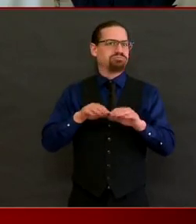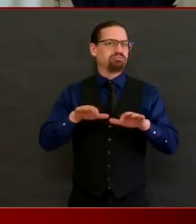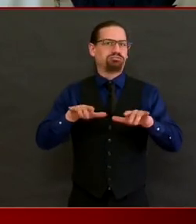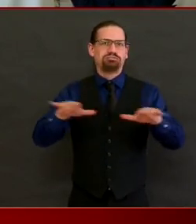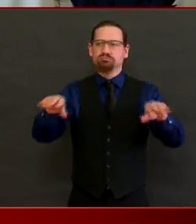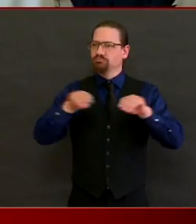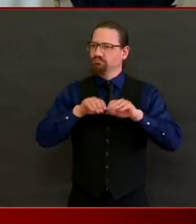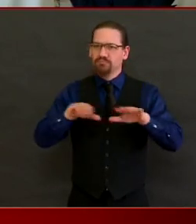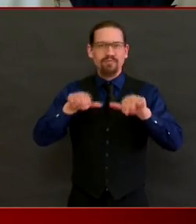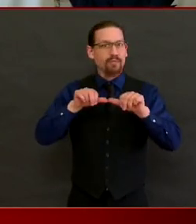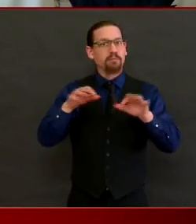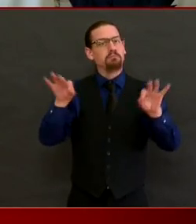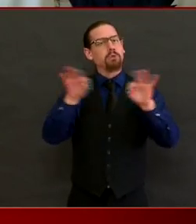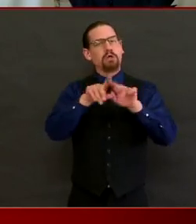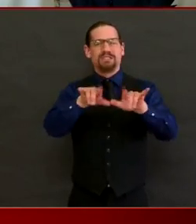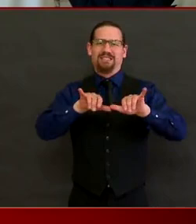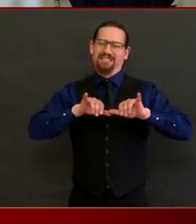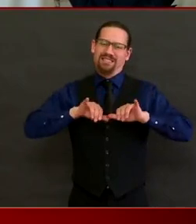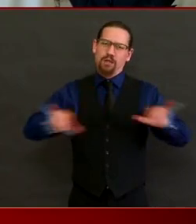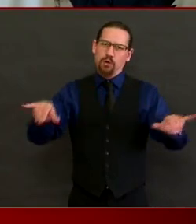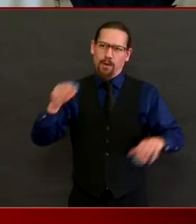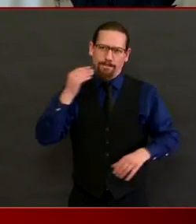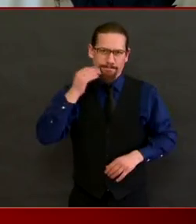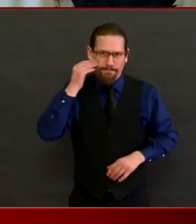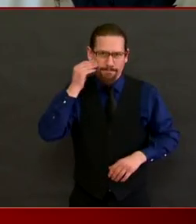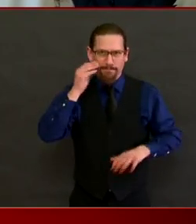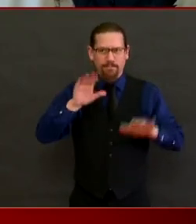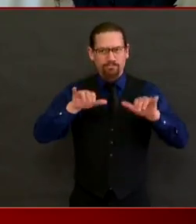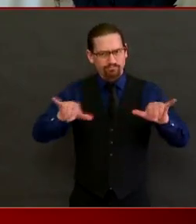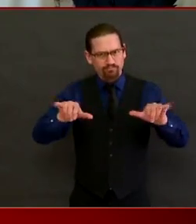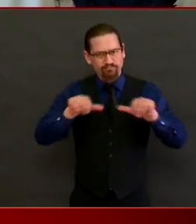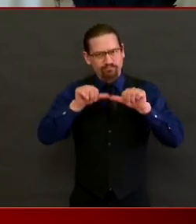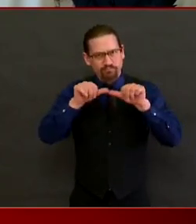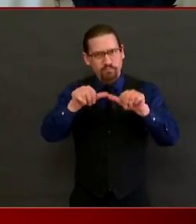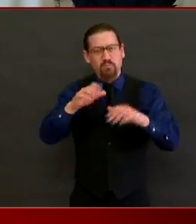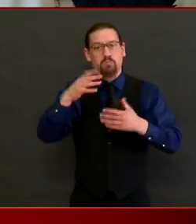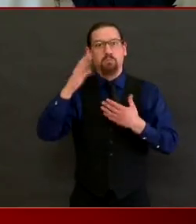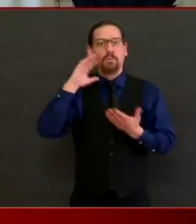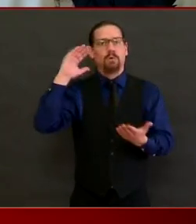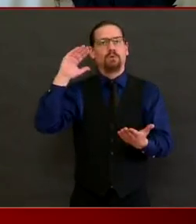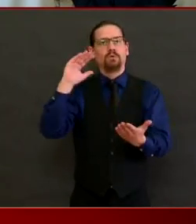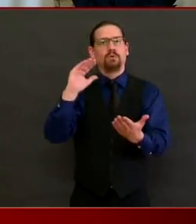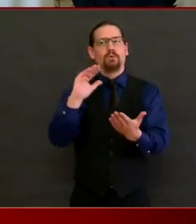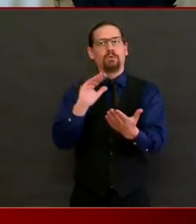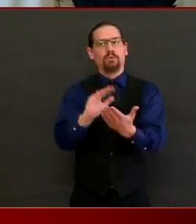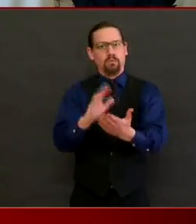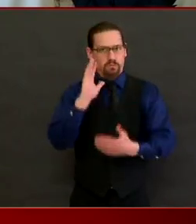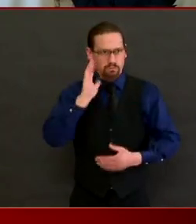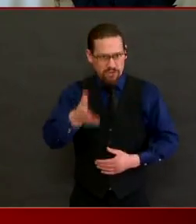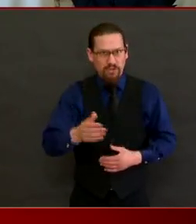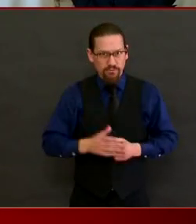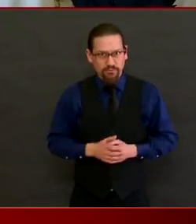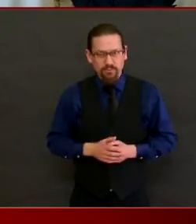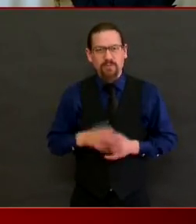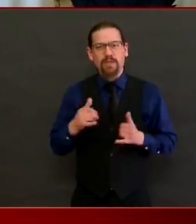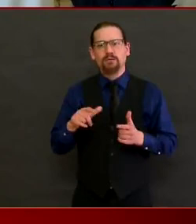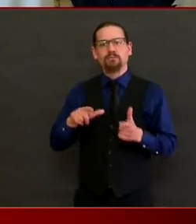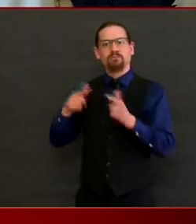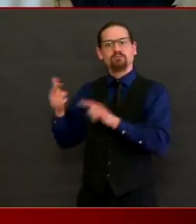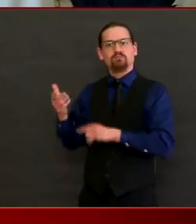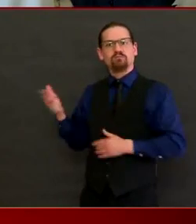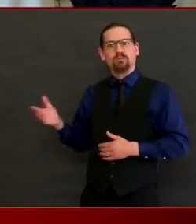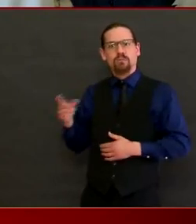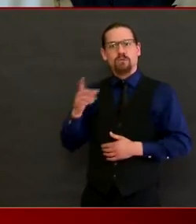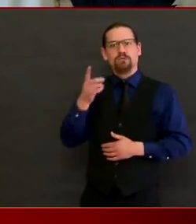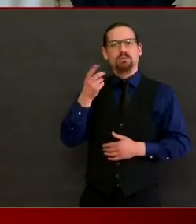I know that that will be a lot better. Thank you. Tara Granahan has a question for Dr. Alexander Scott. If